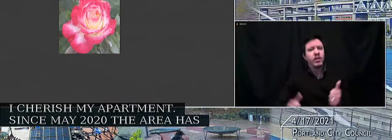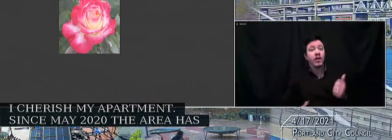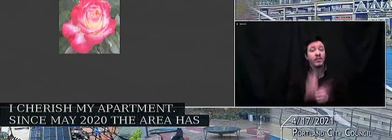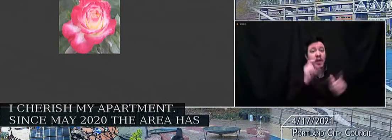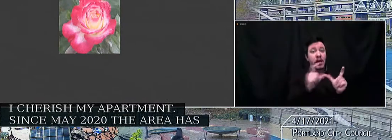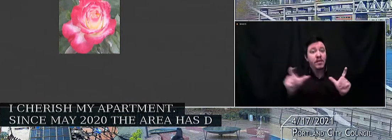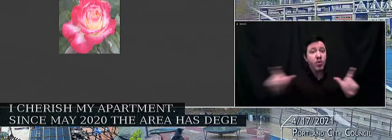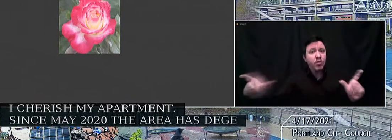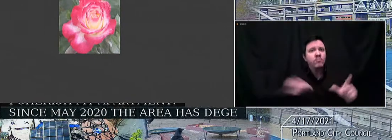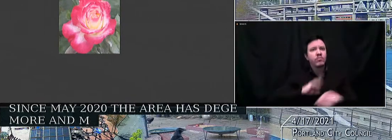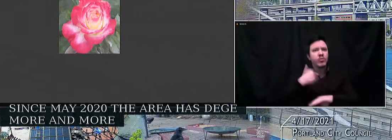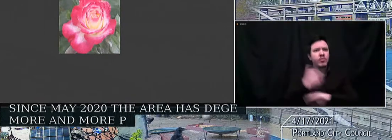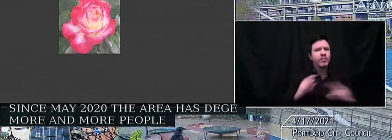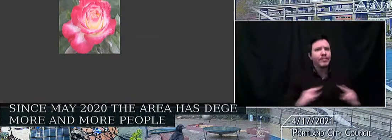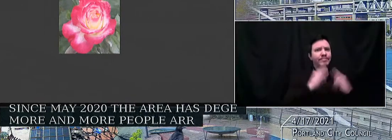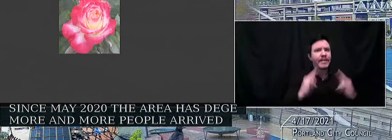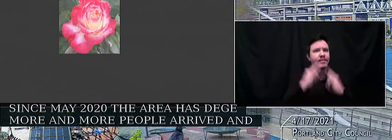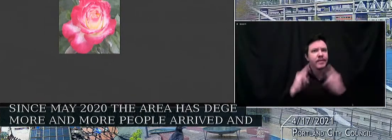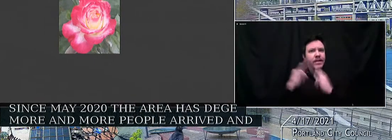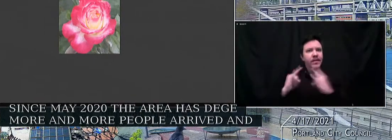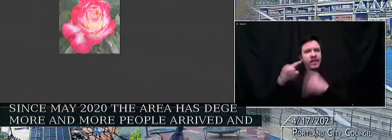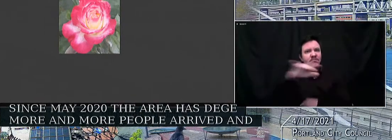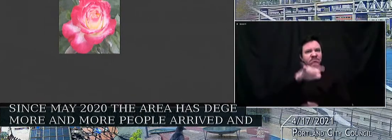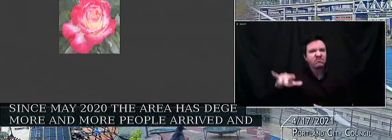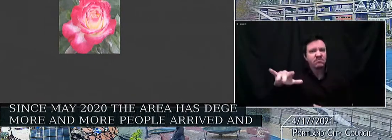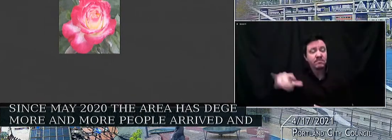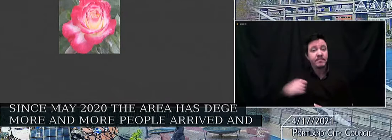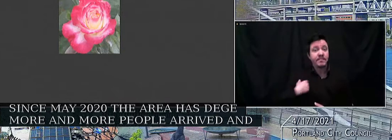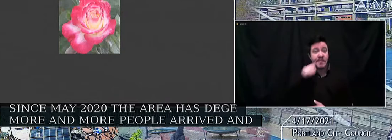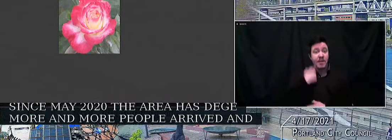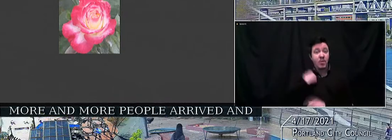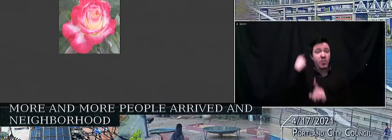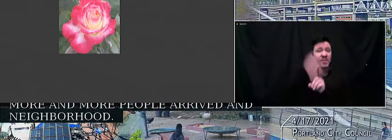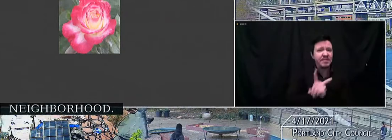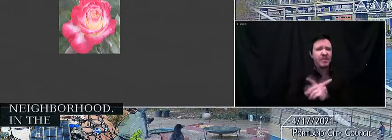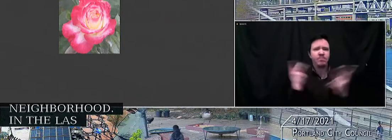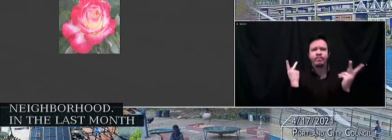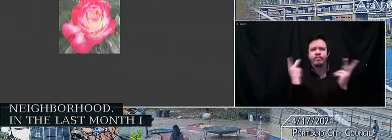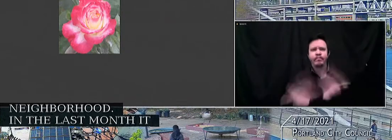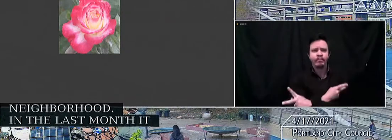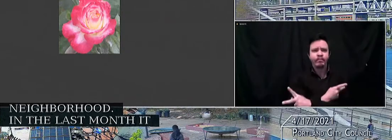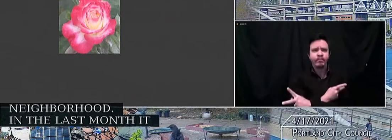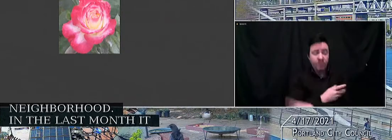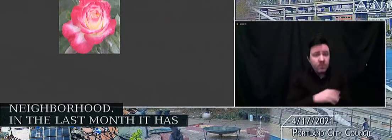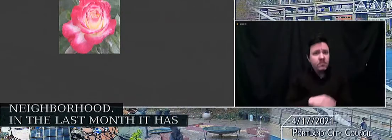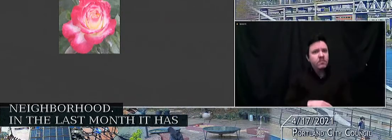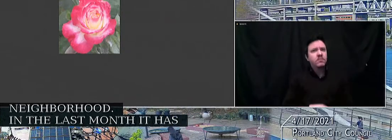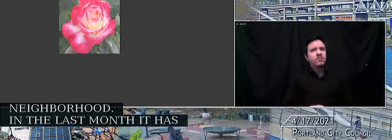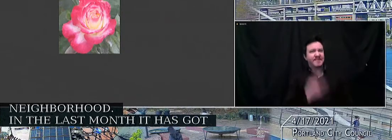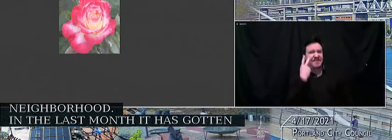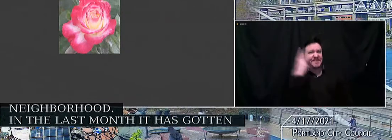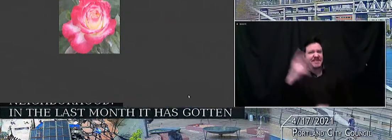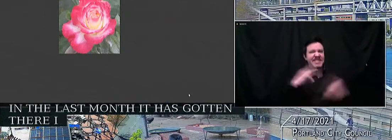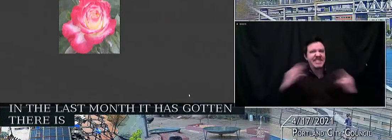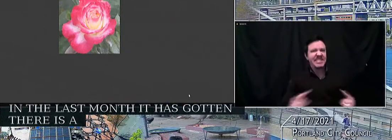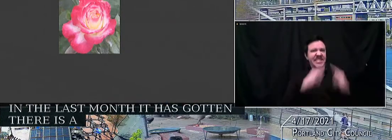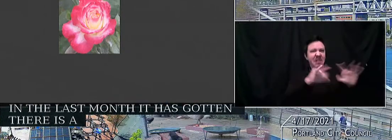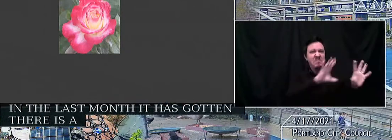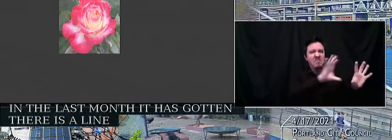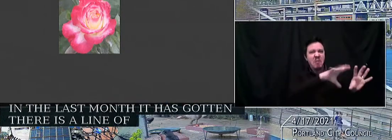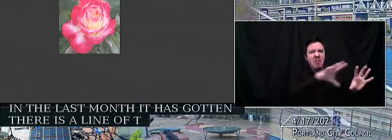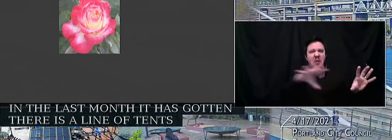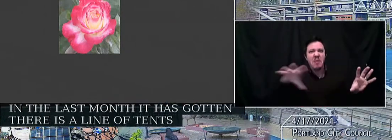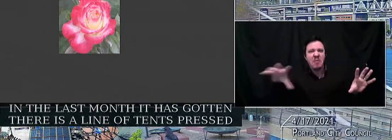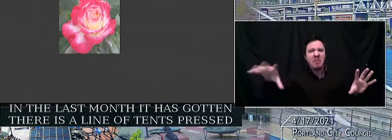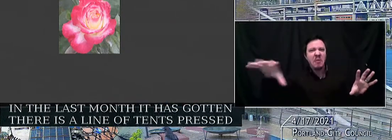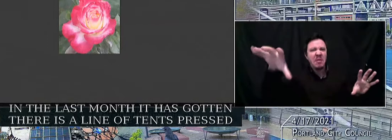and pitched tents around the neighborhood. In the last month, it has gotten much worse. There is a line of tents pressed against the front and back